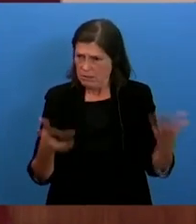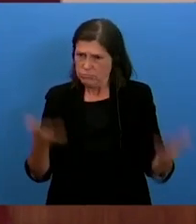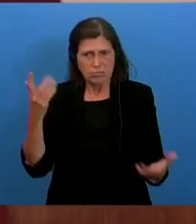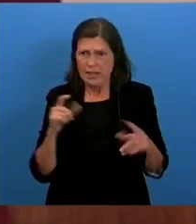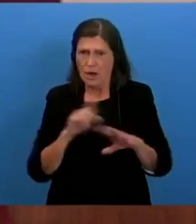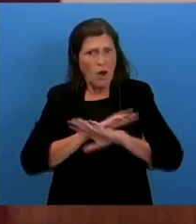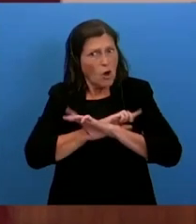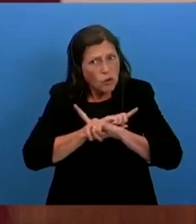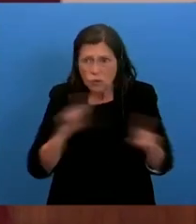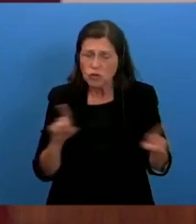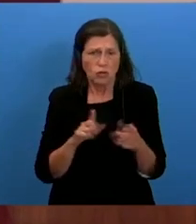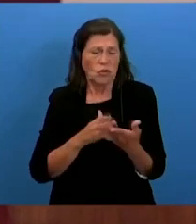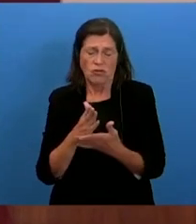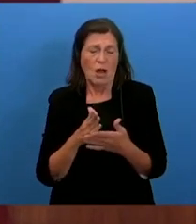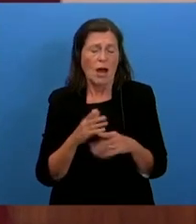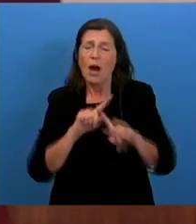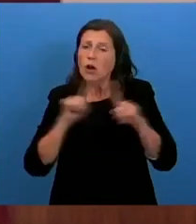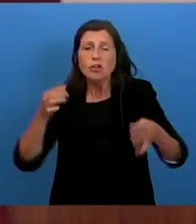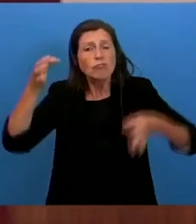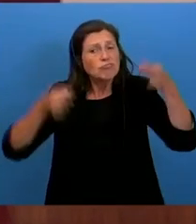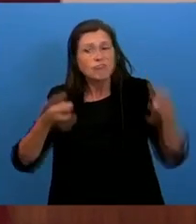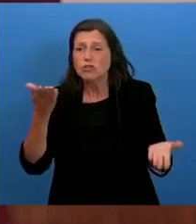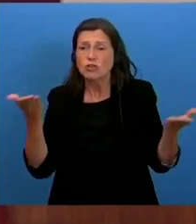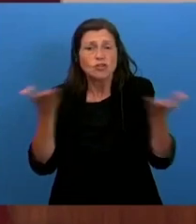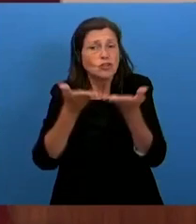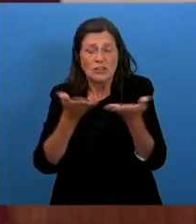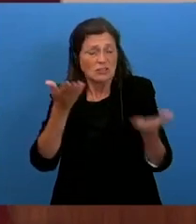needs to be addressed by human rights mechanisms and bodies. Thank you.